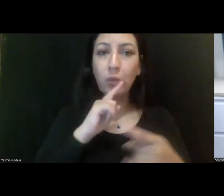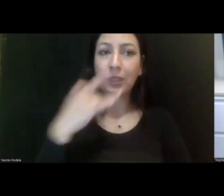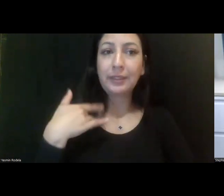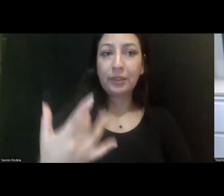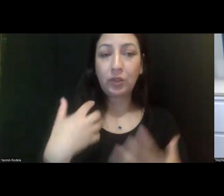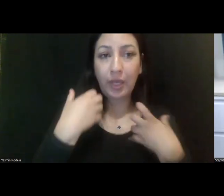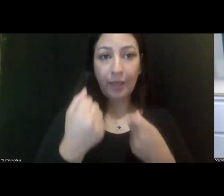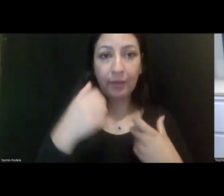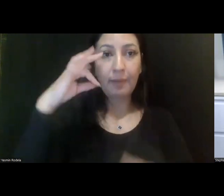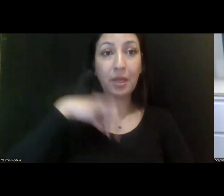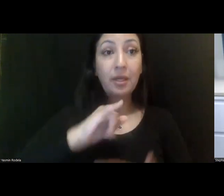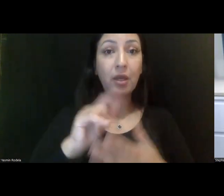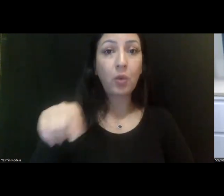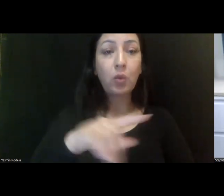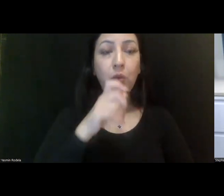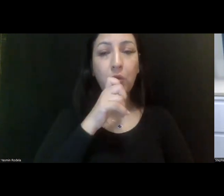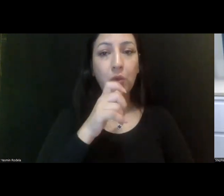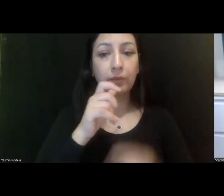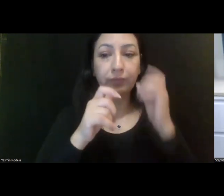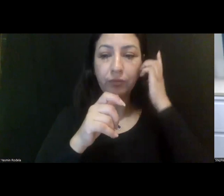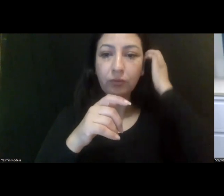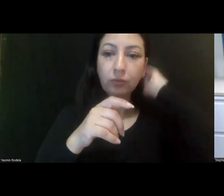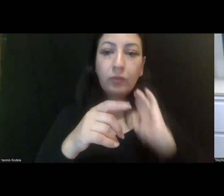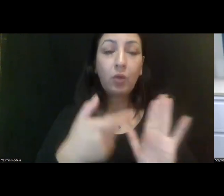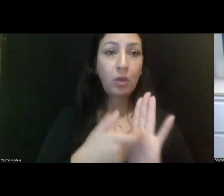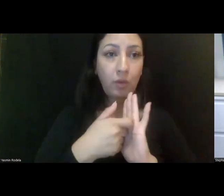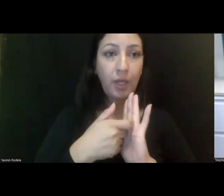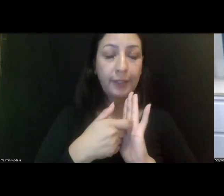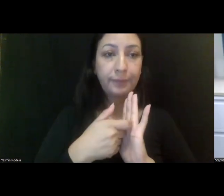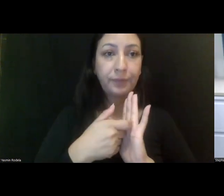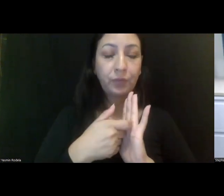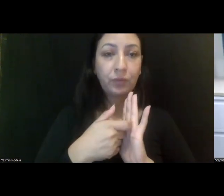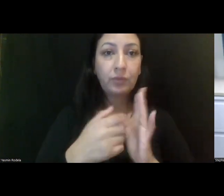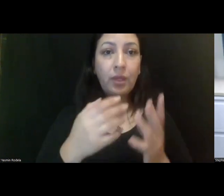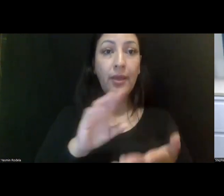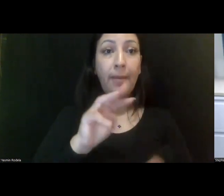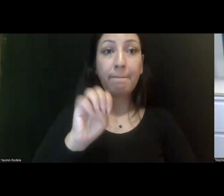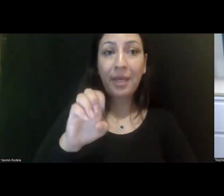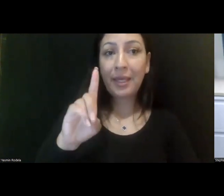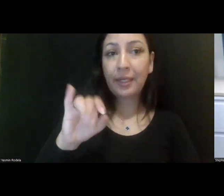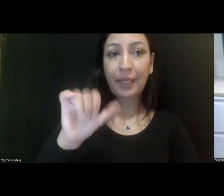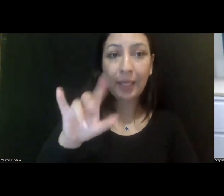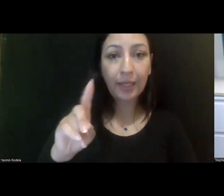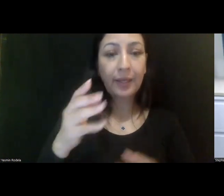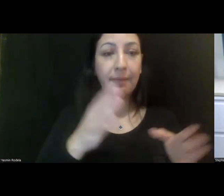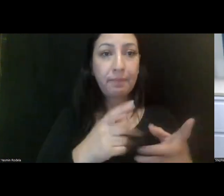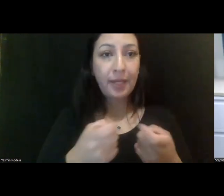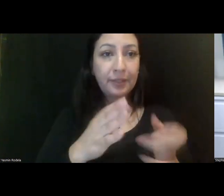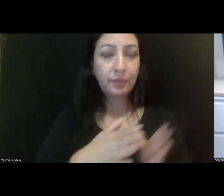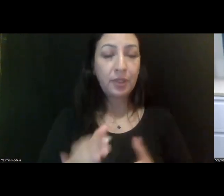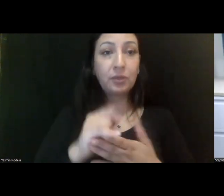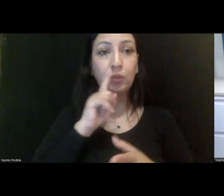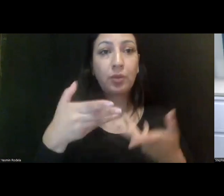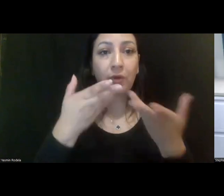benefits. Those essential health benefits require, uh, Medicaid managed care plans to provide, um,